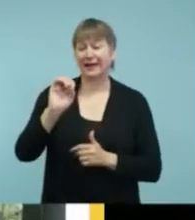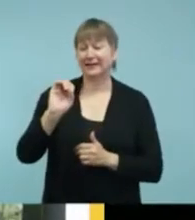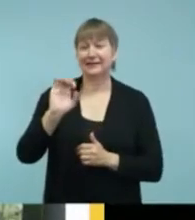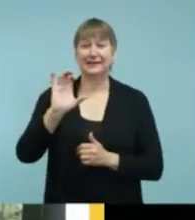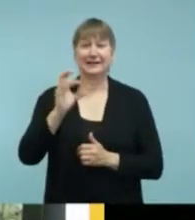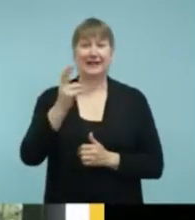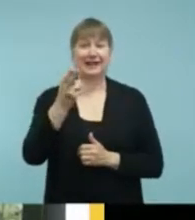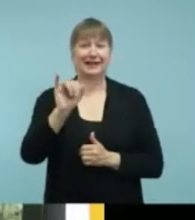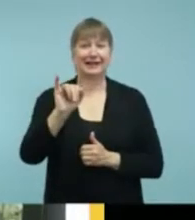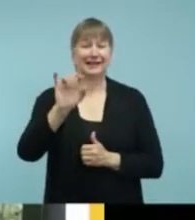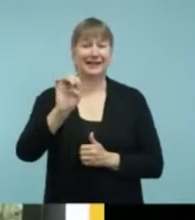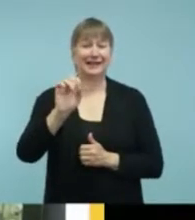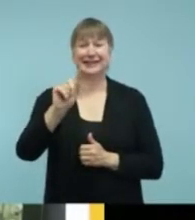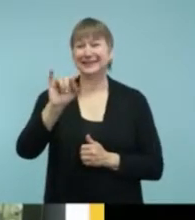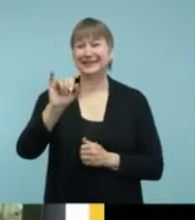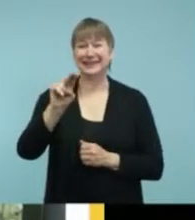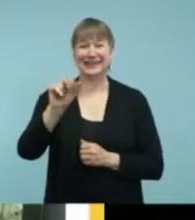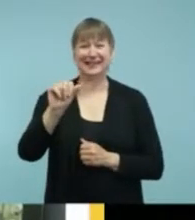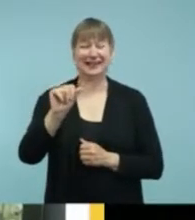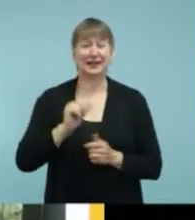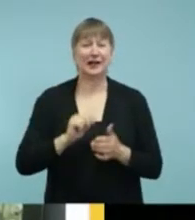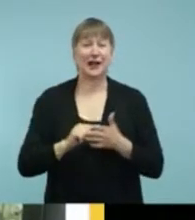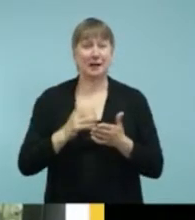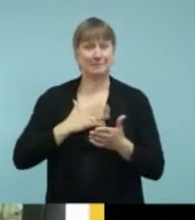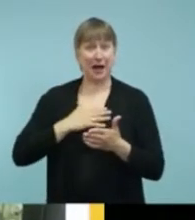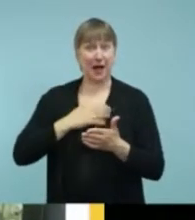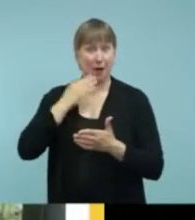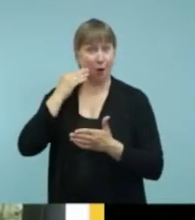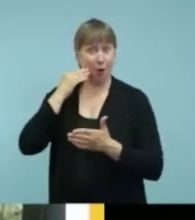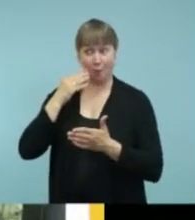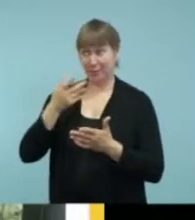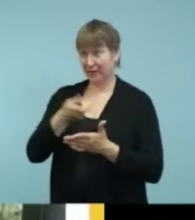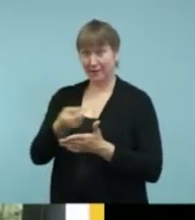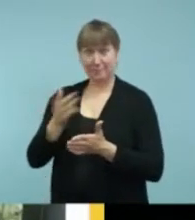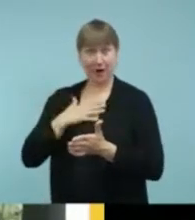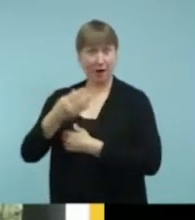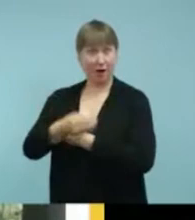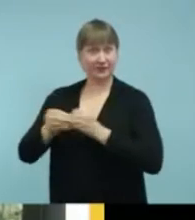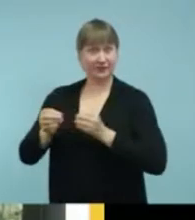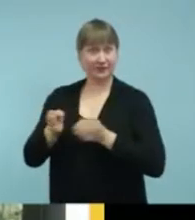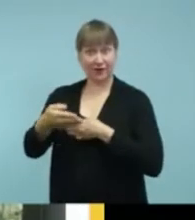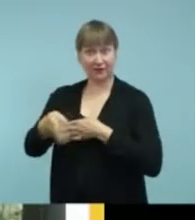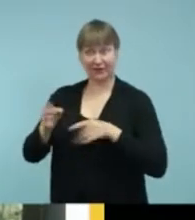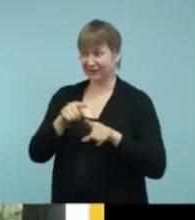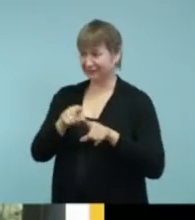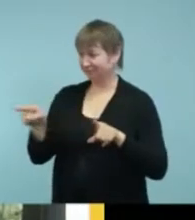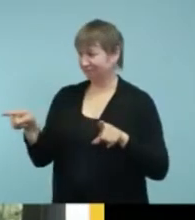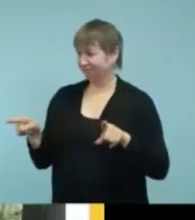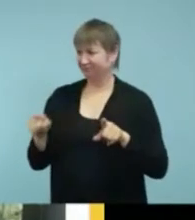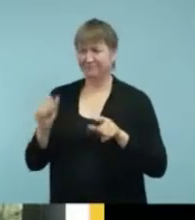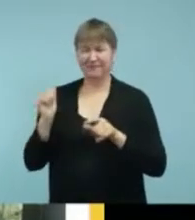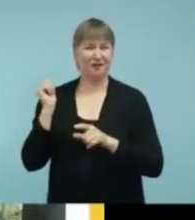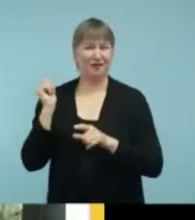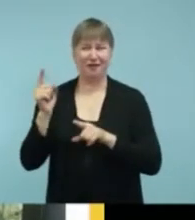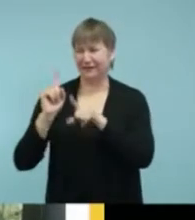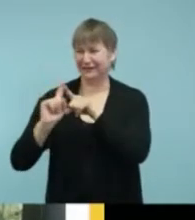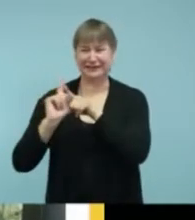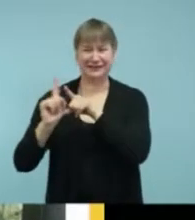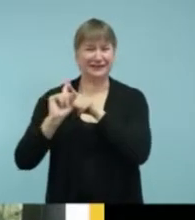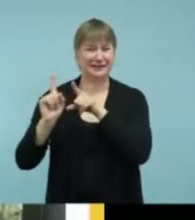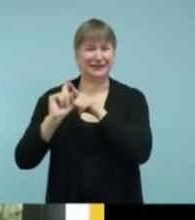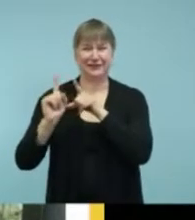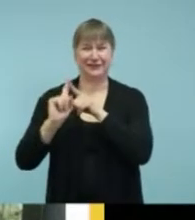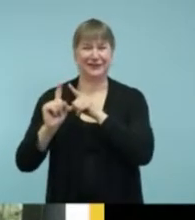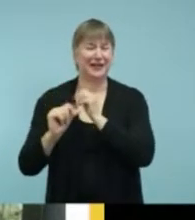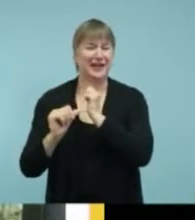like I look around my home office right now and I think I have about every piece of assistive technology that's out there. I love